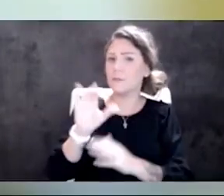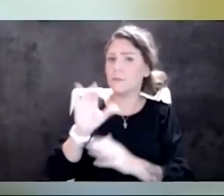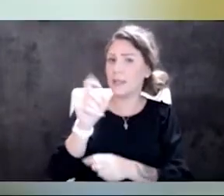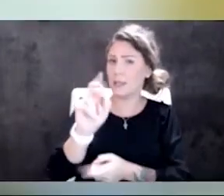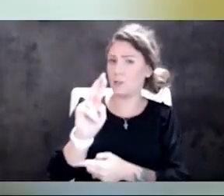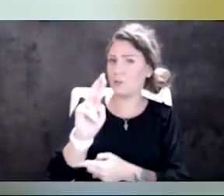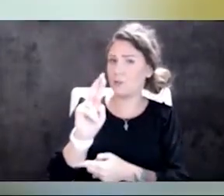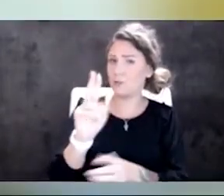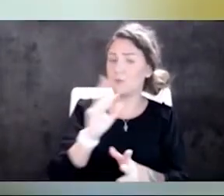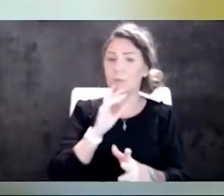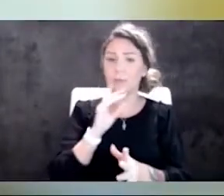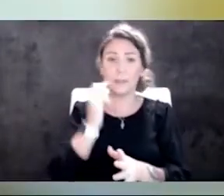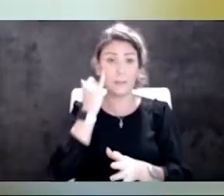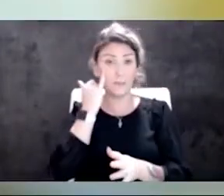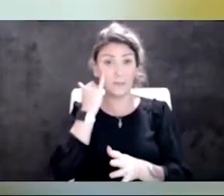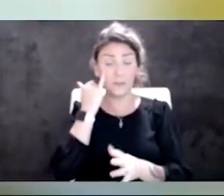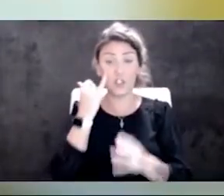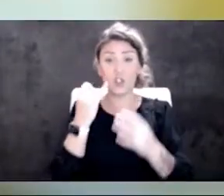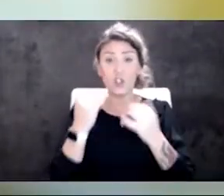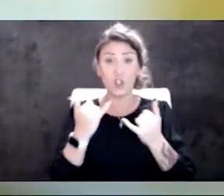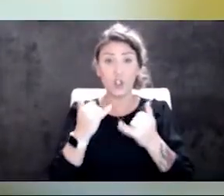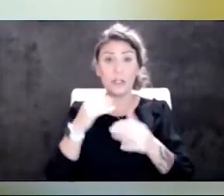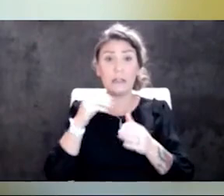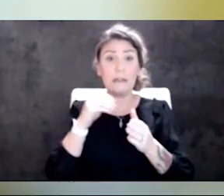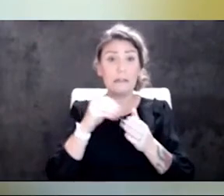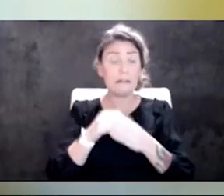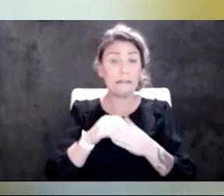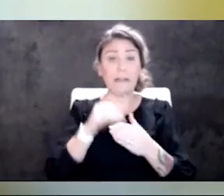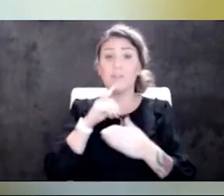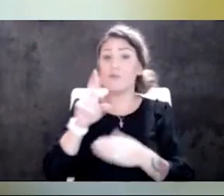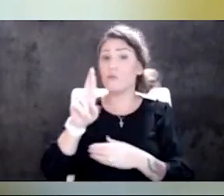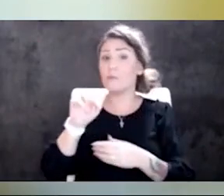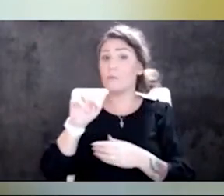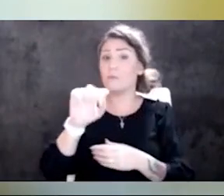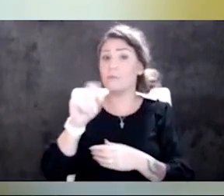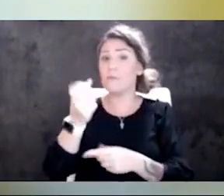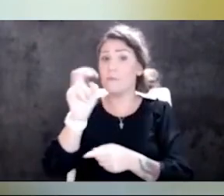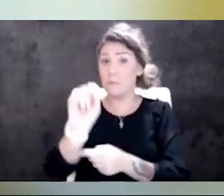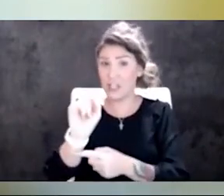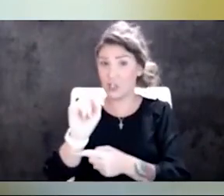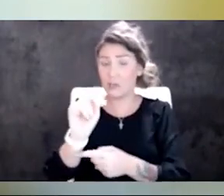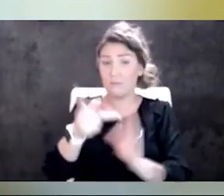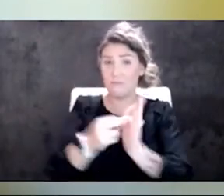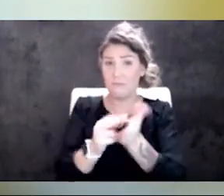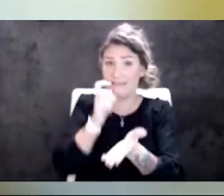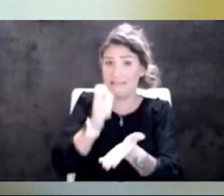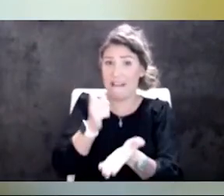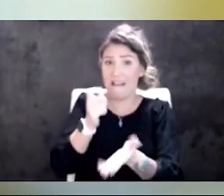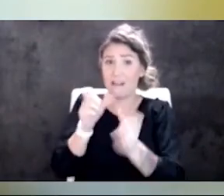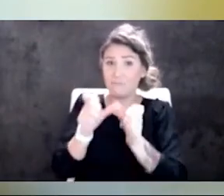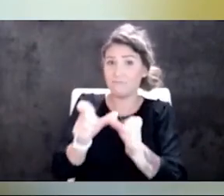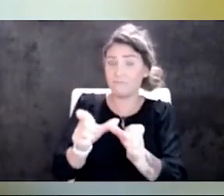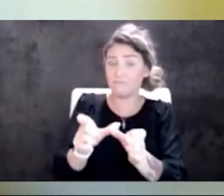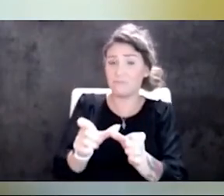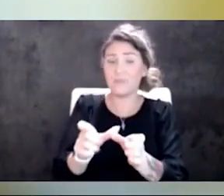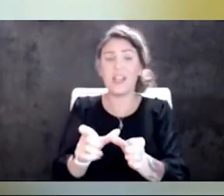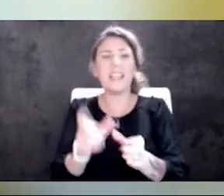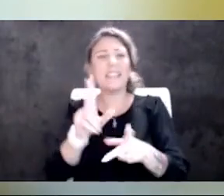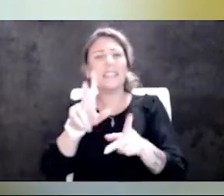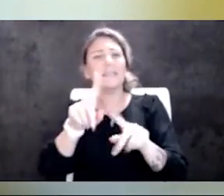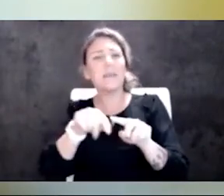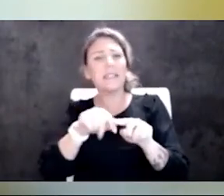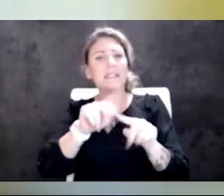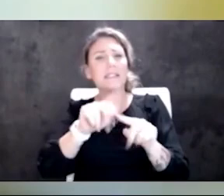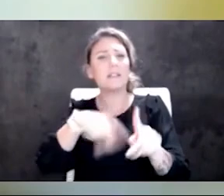Uh, yeah, if you have, if you are currently in remission, um, it depends on the type of cancer that you had. Uh, we do have some of those questions answered for you